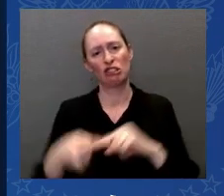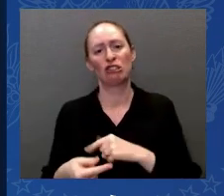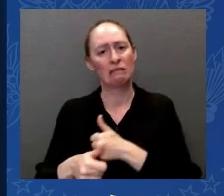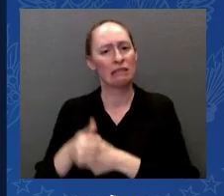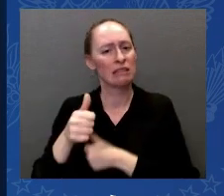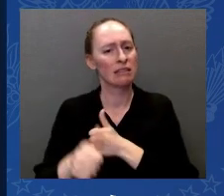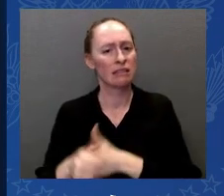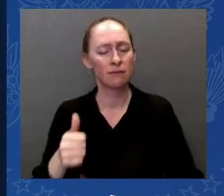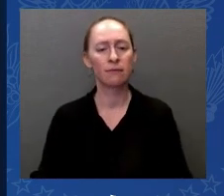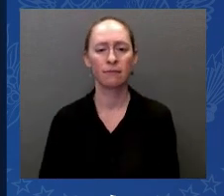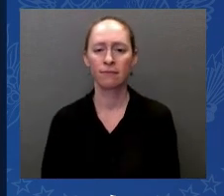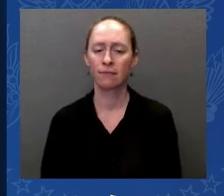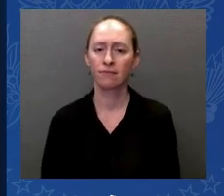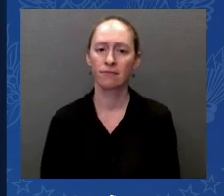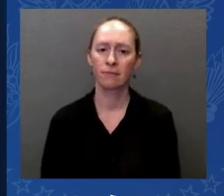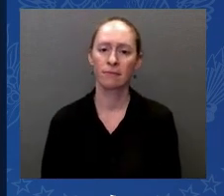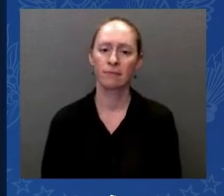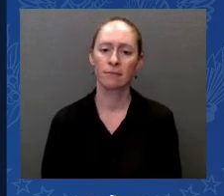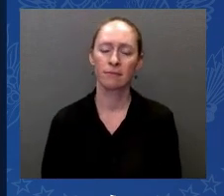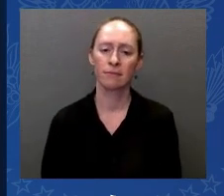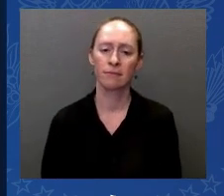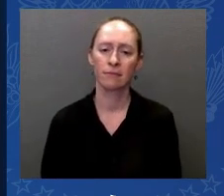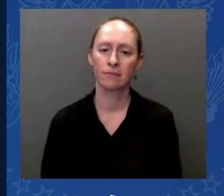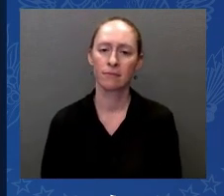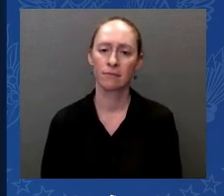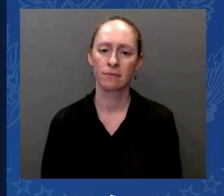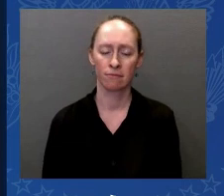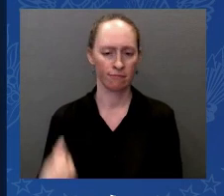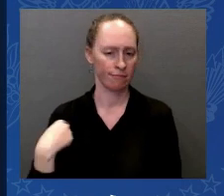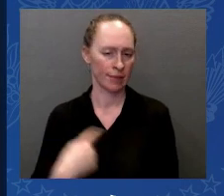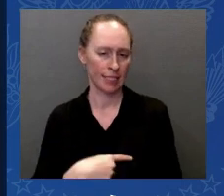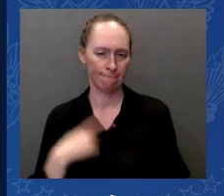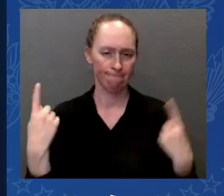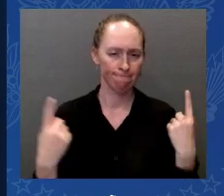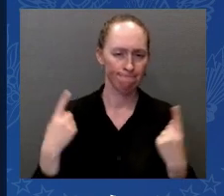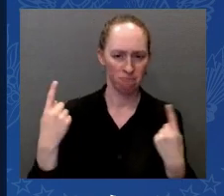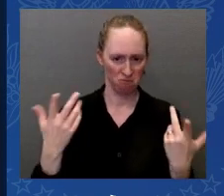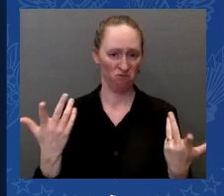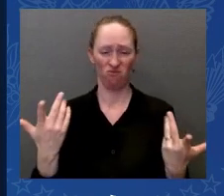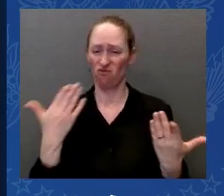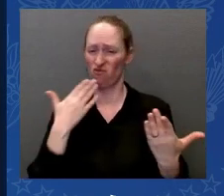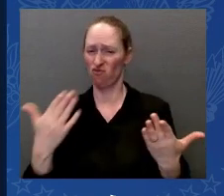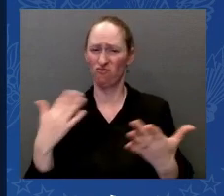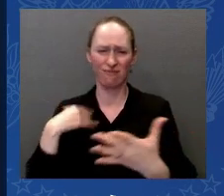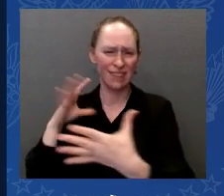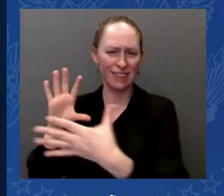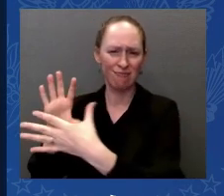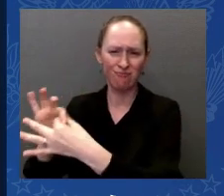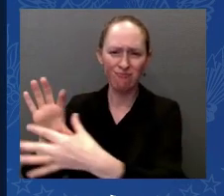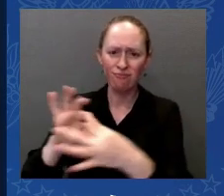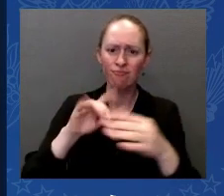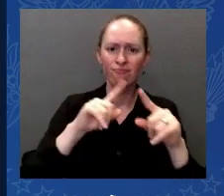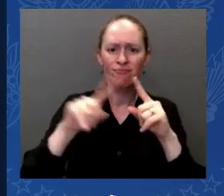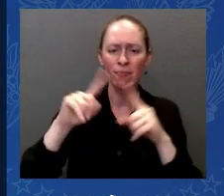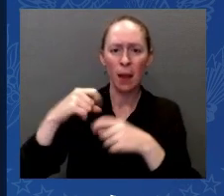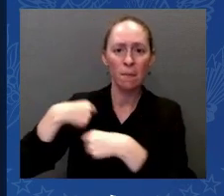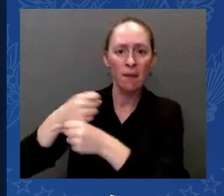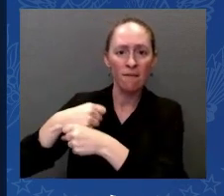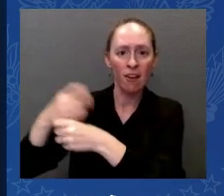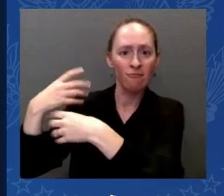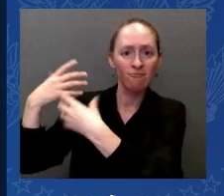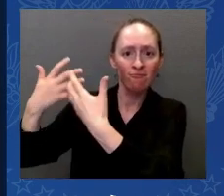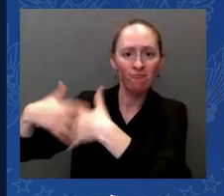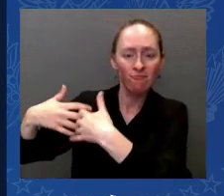relationships with the cell manufacturers and the vehicle manufacturers who are really hungry to buy these materials from U.S.-based resources.